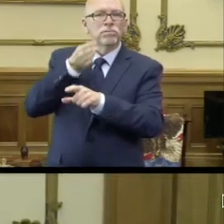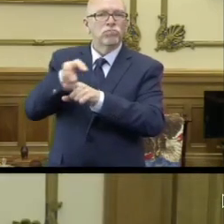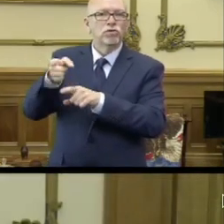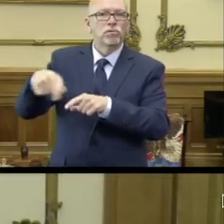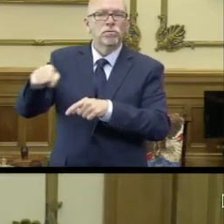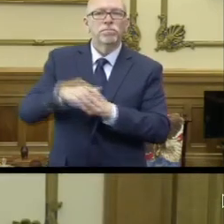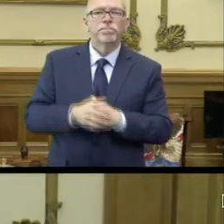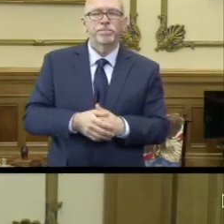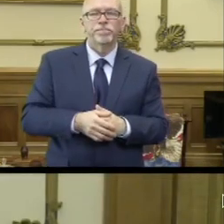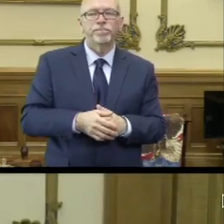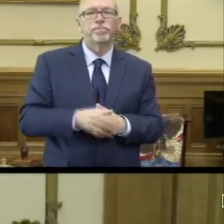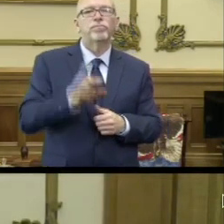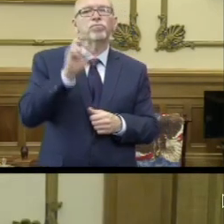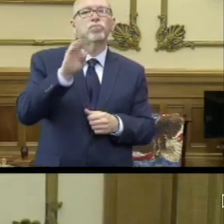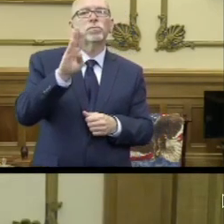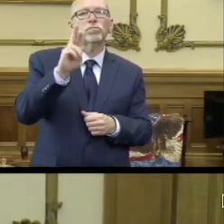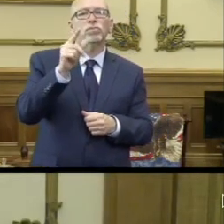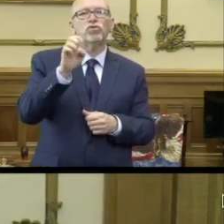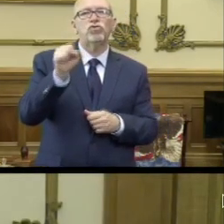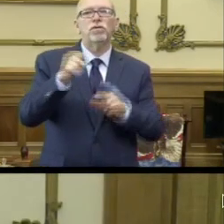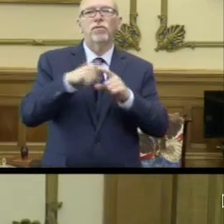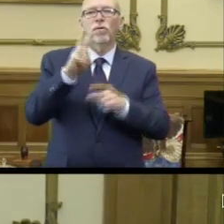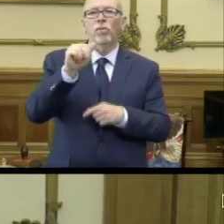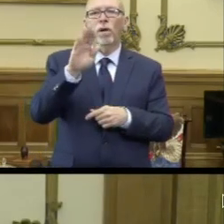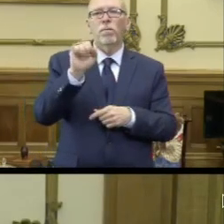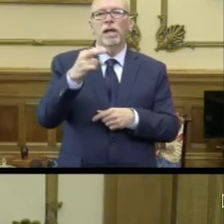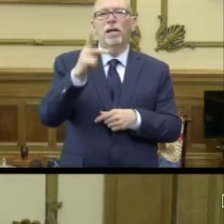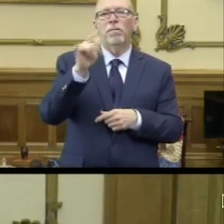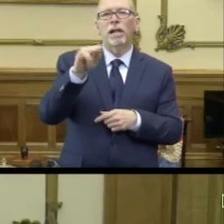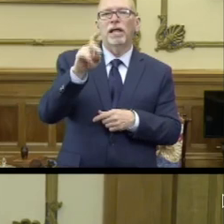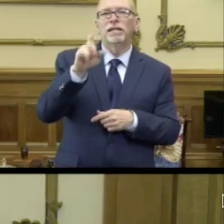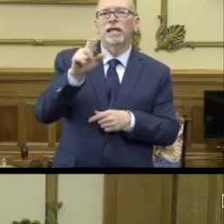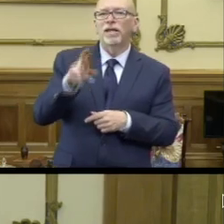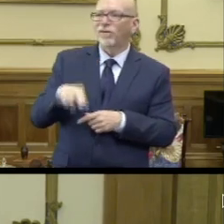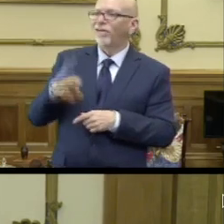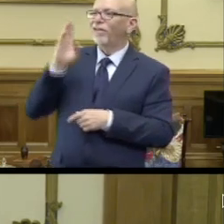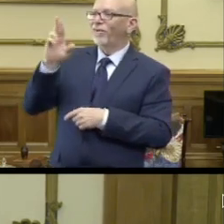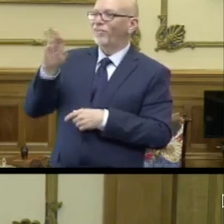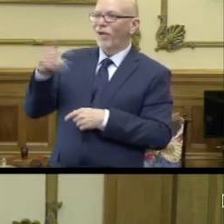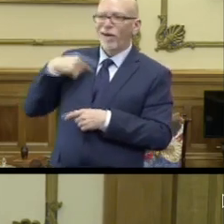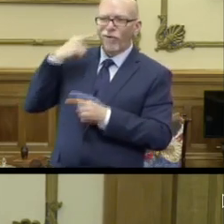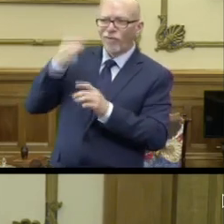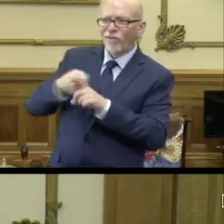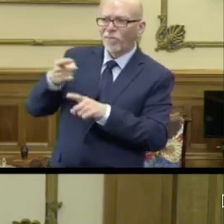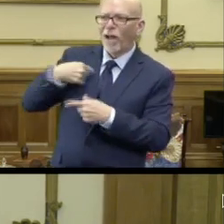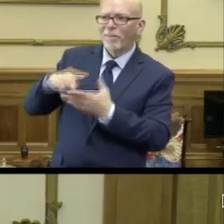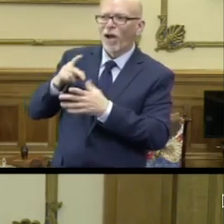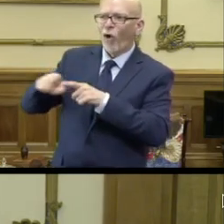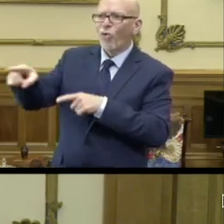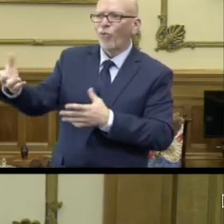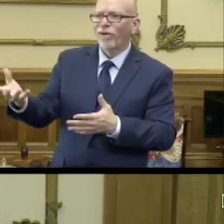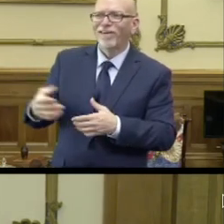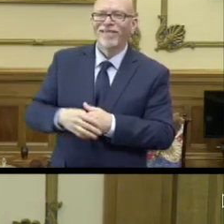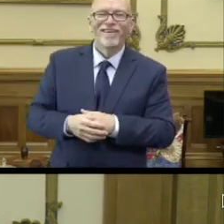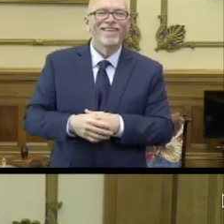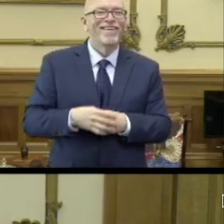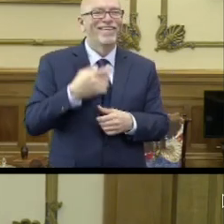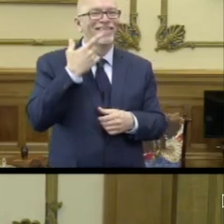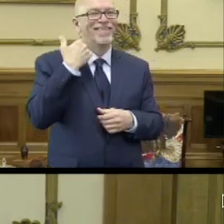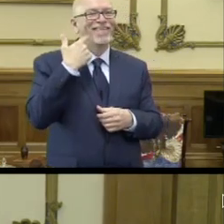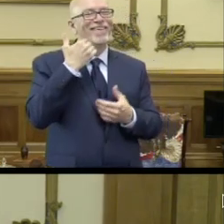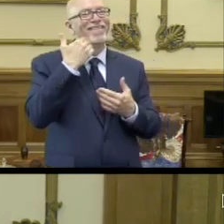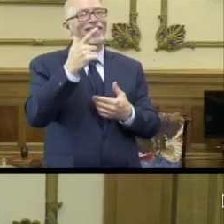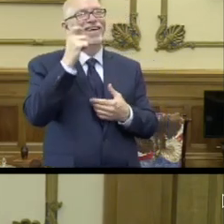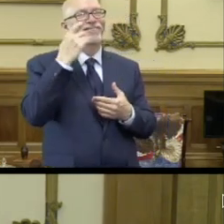Rob Burgess, the Wabash Plain Dealer. Oh, Rob, I've been meaning to hear from you. I almost called you. Thanks a lot,